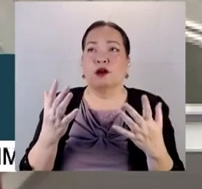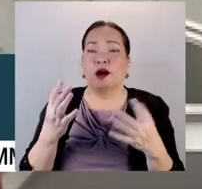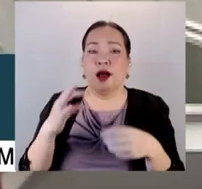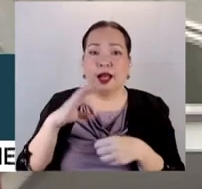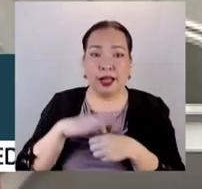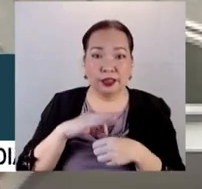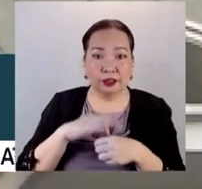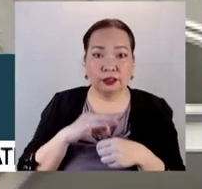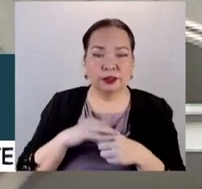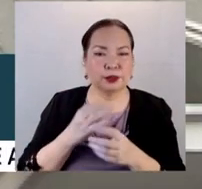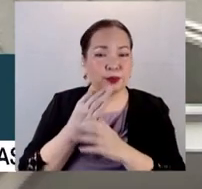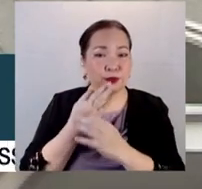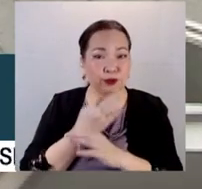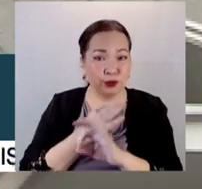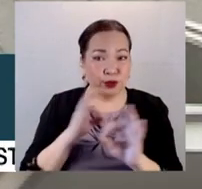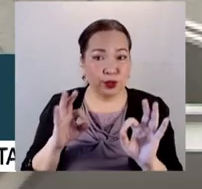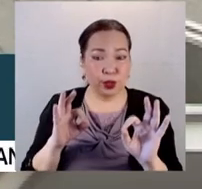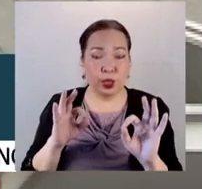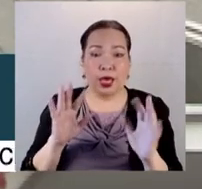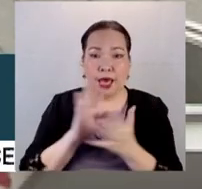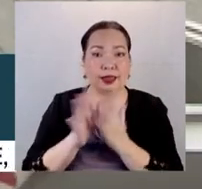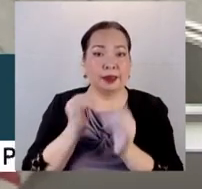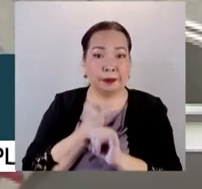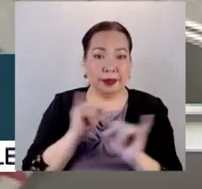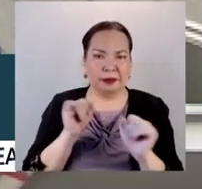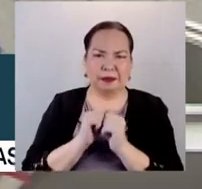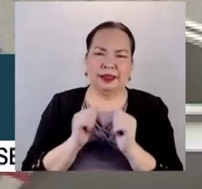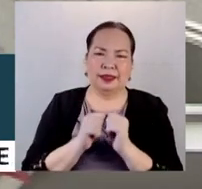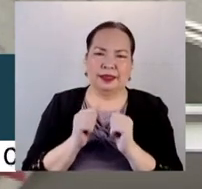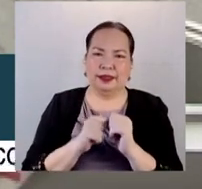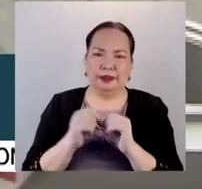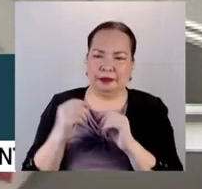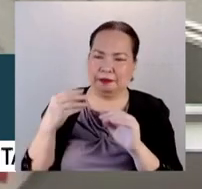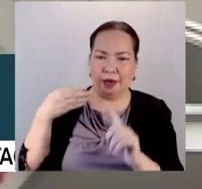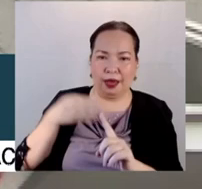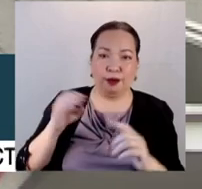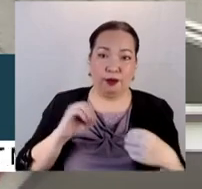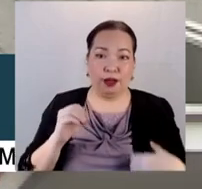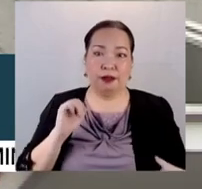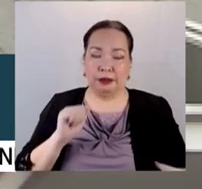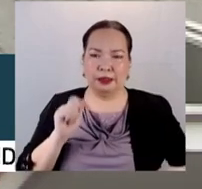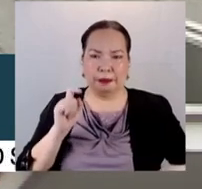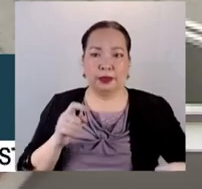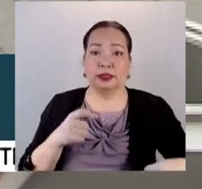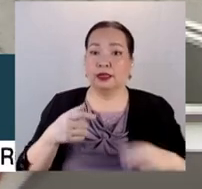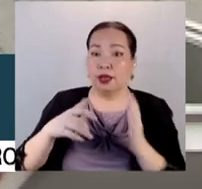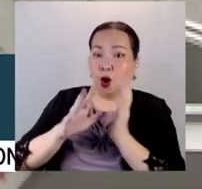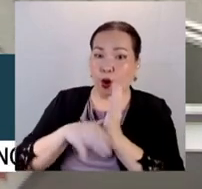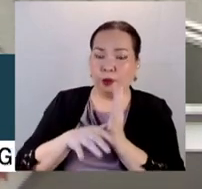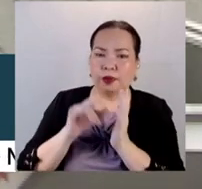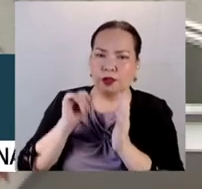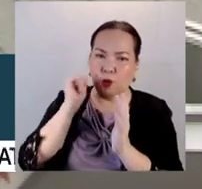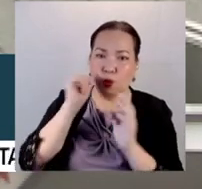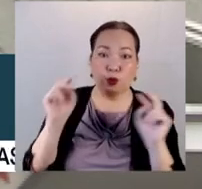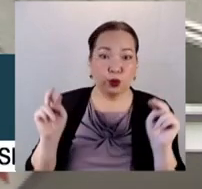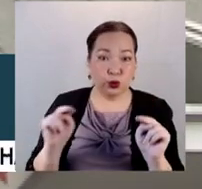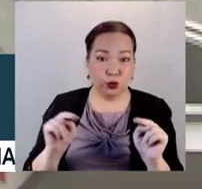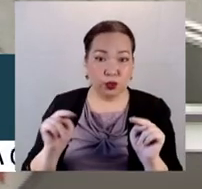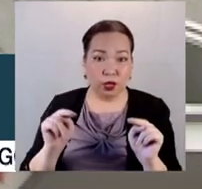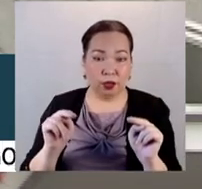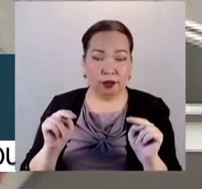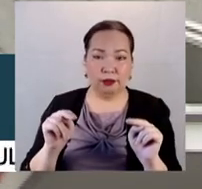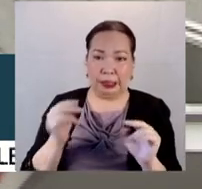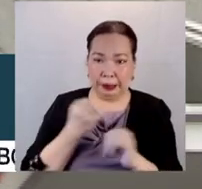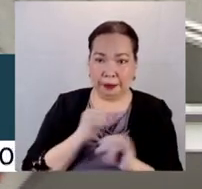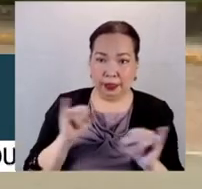free, and at the same time independent. So meaning we have to ensure that the commissioner election will always be independent and impartial. At the same